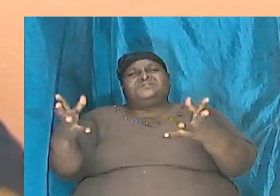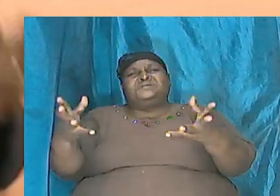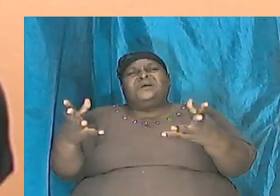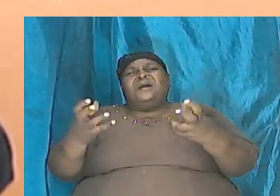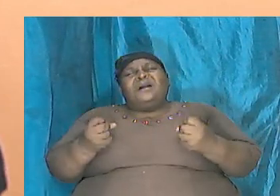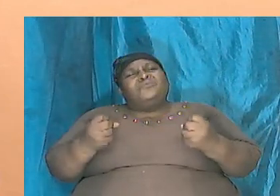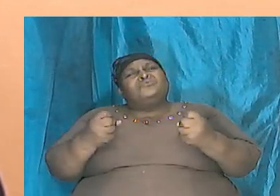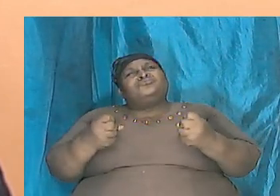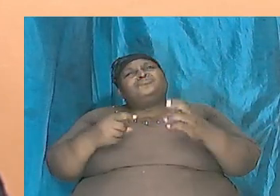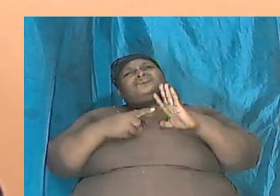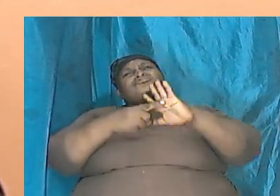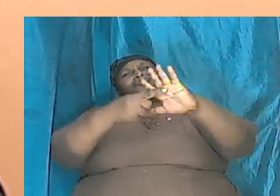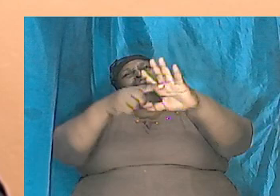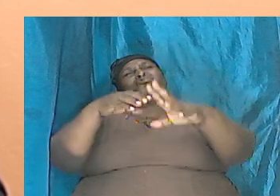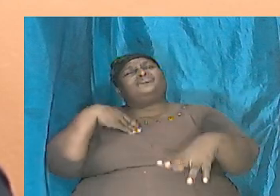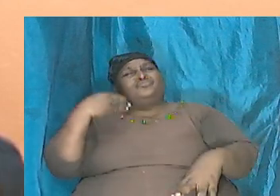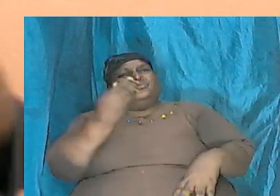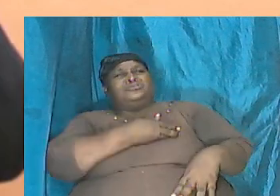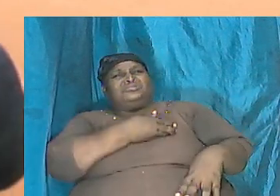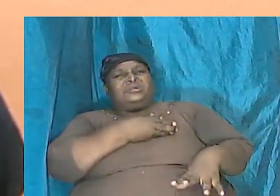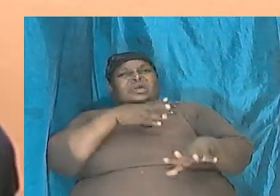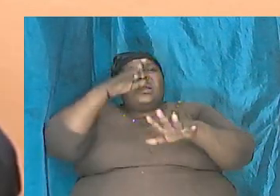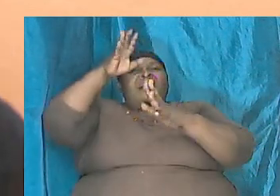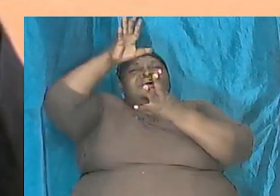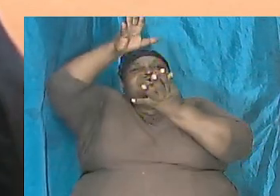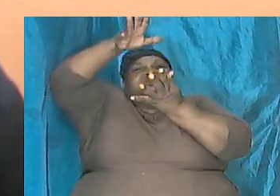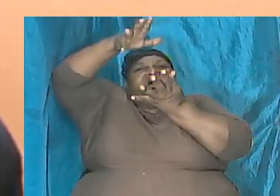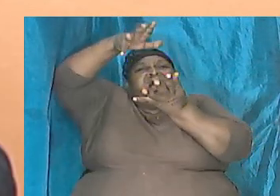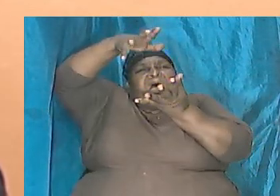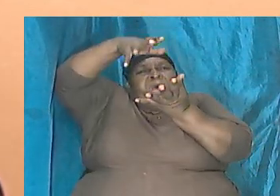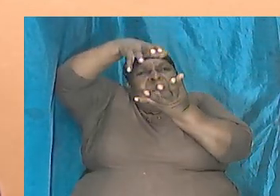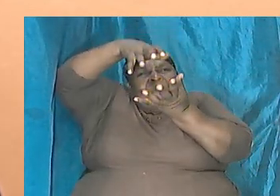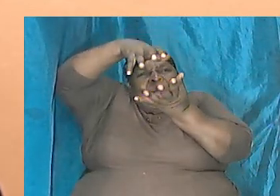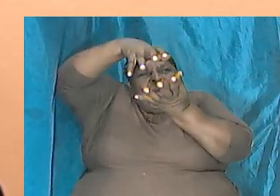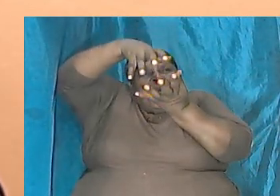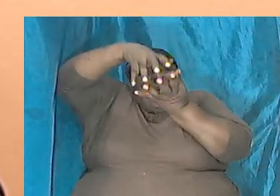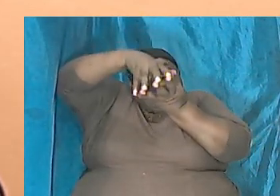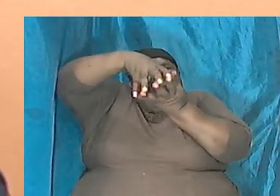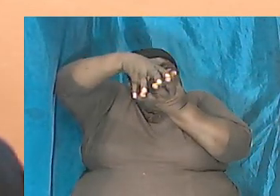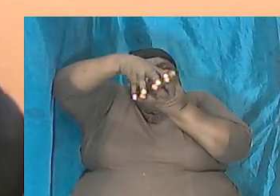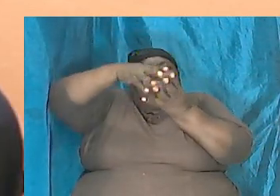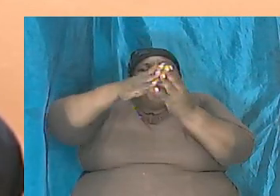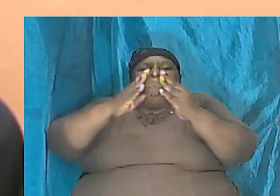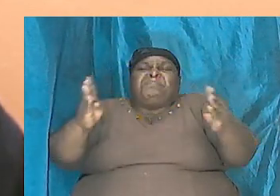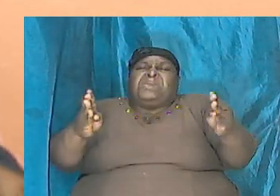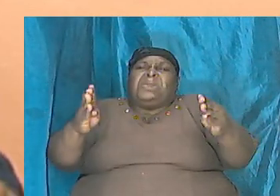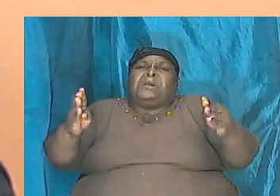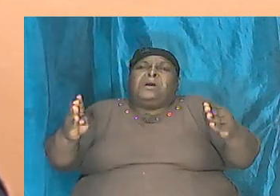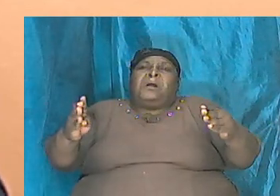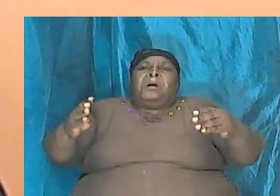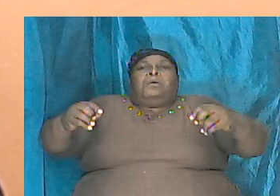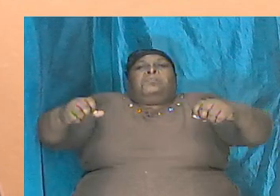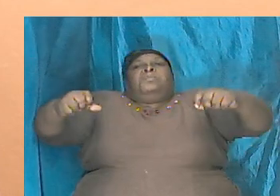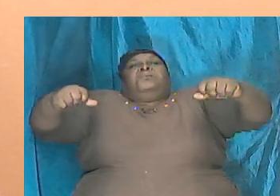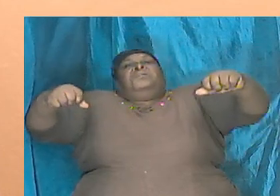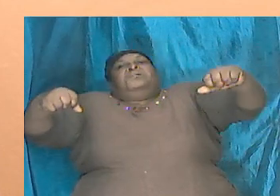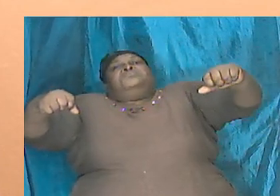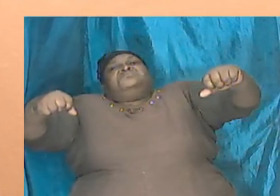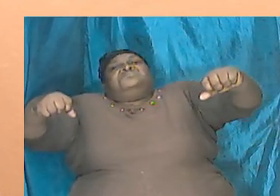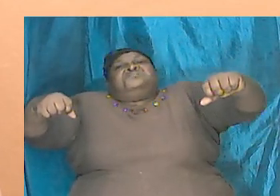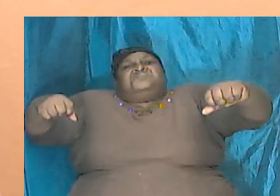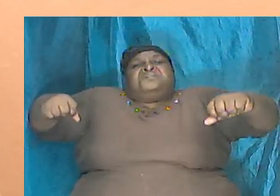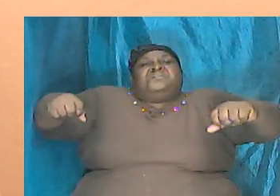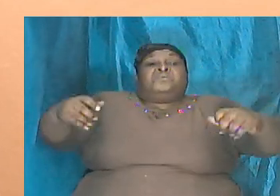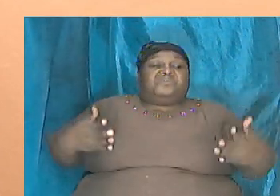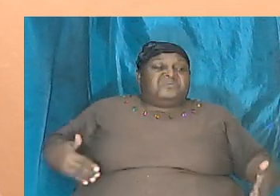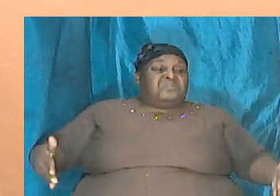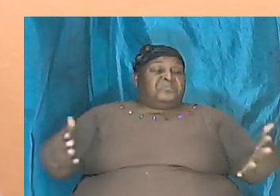that dinosaurs, these large ferocious monsters were here and they were